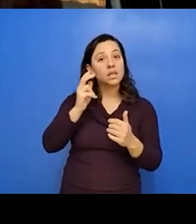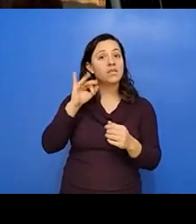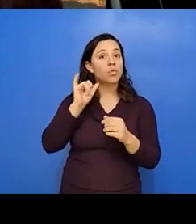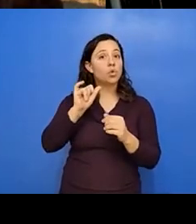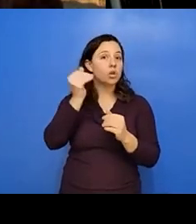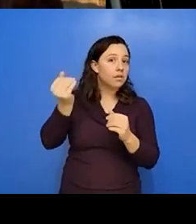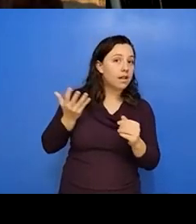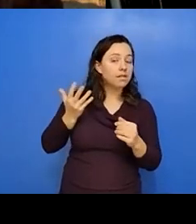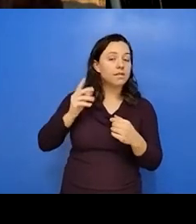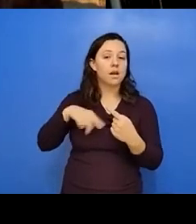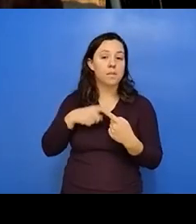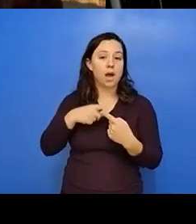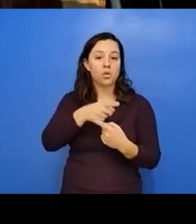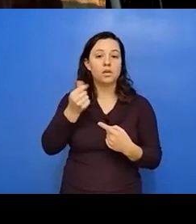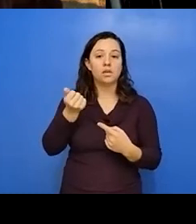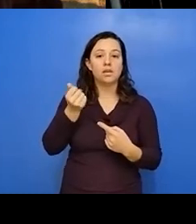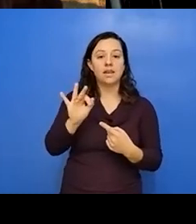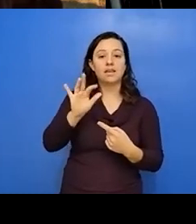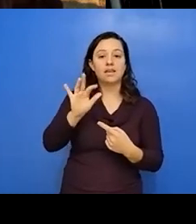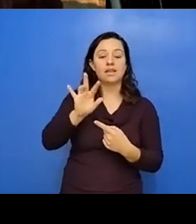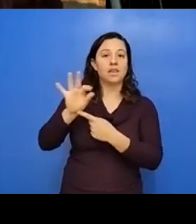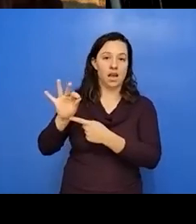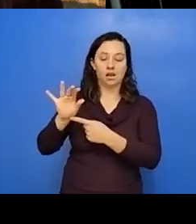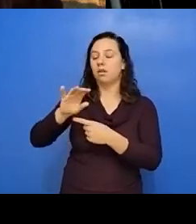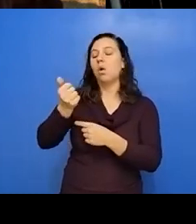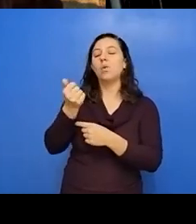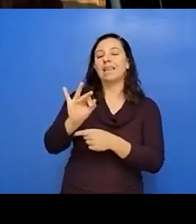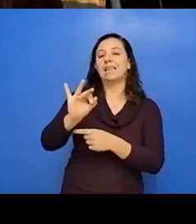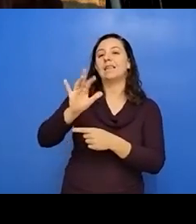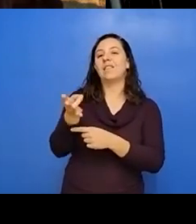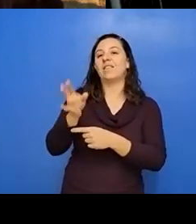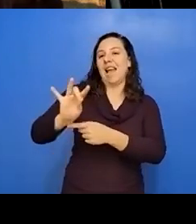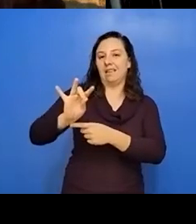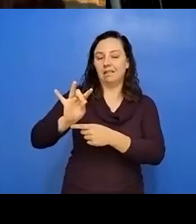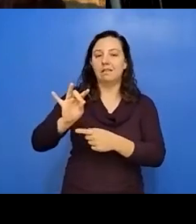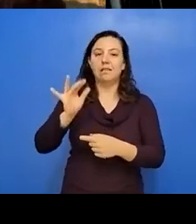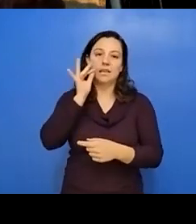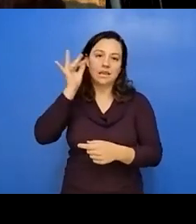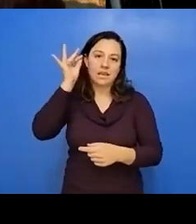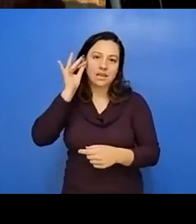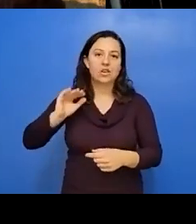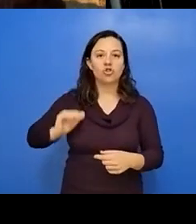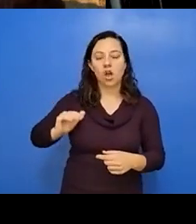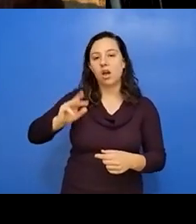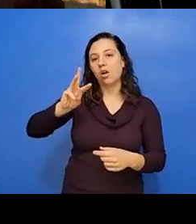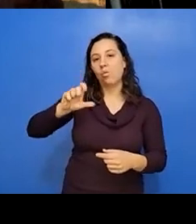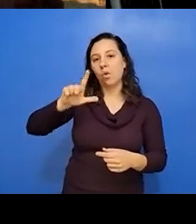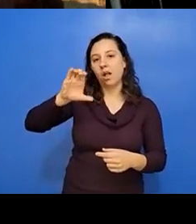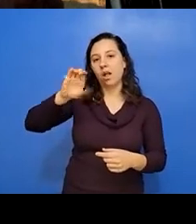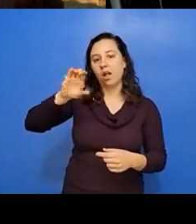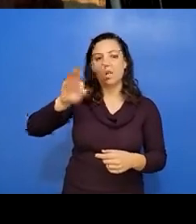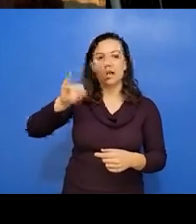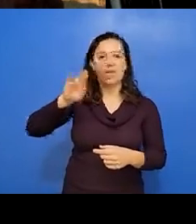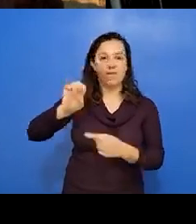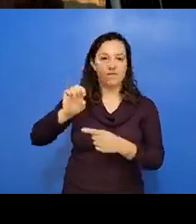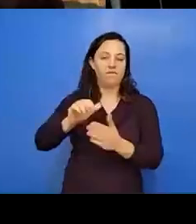little bit about the 1978 Indian child wealth welfare act and how, well, obviously we know some of it, how